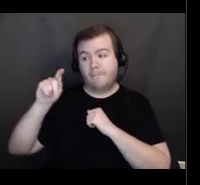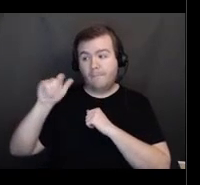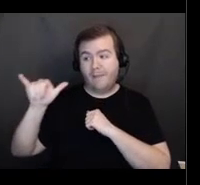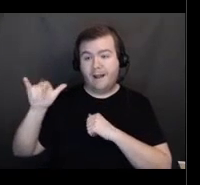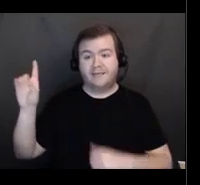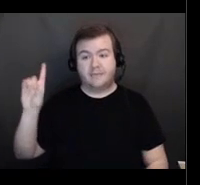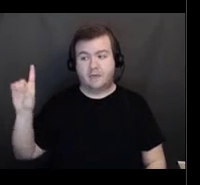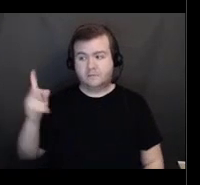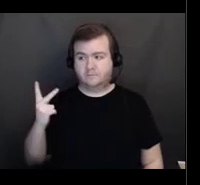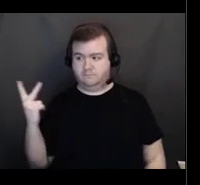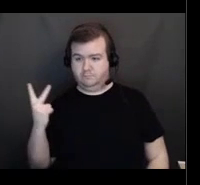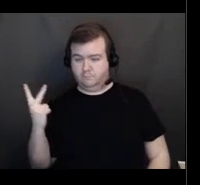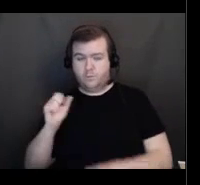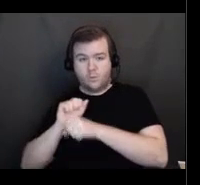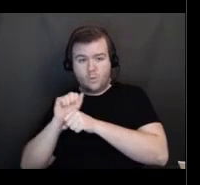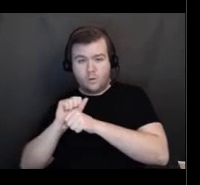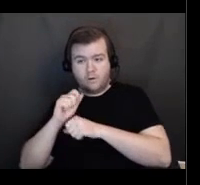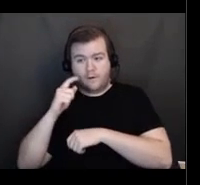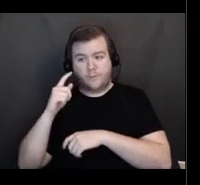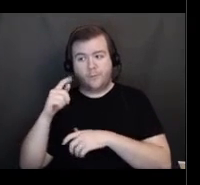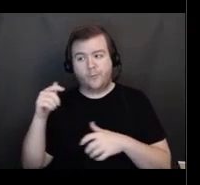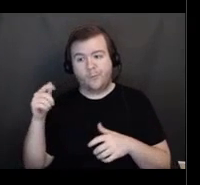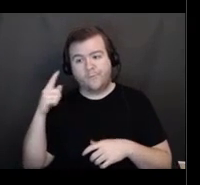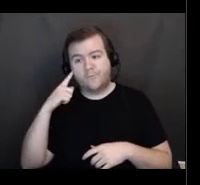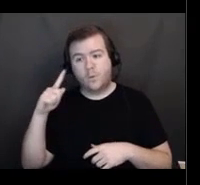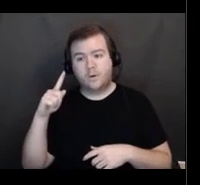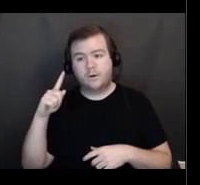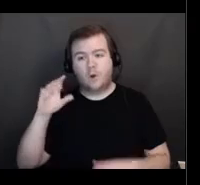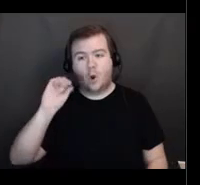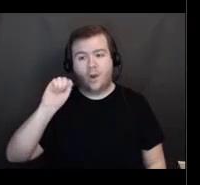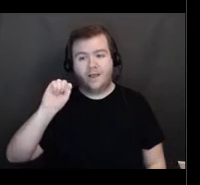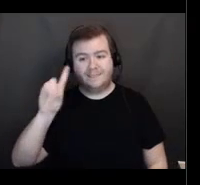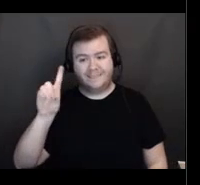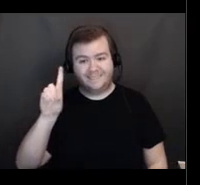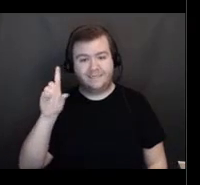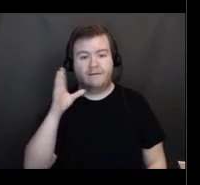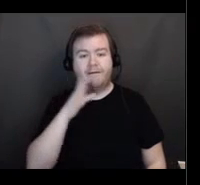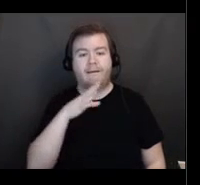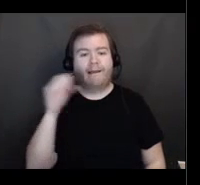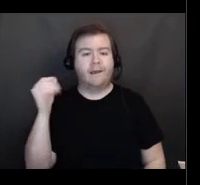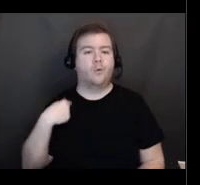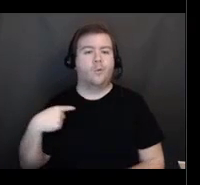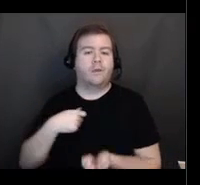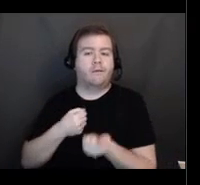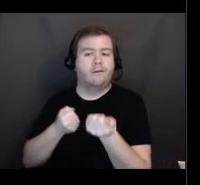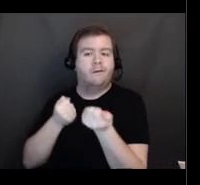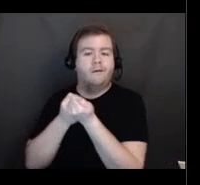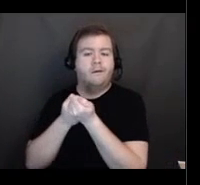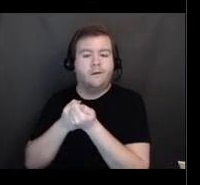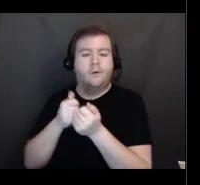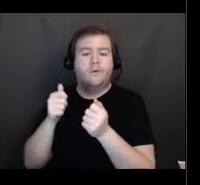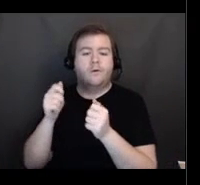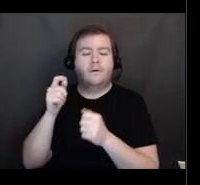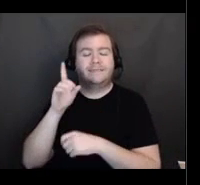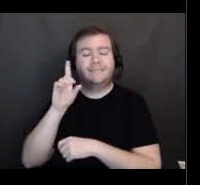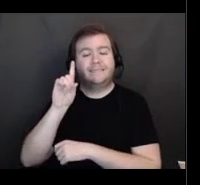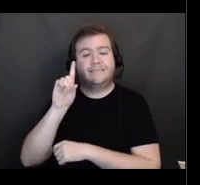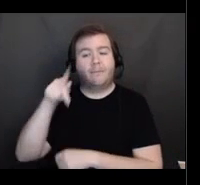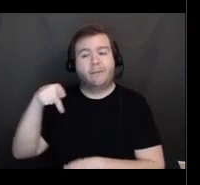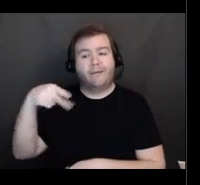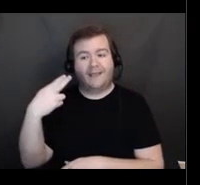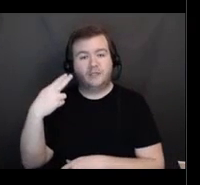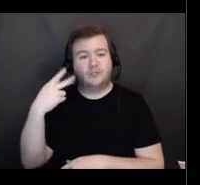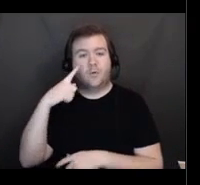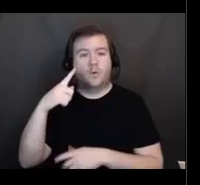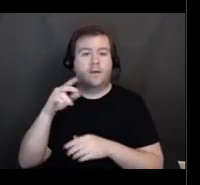We both work for OSD, and we are assisting DPH with the vaccine